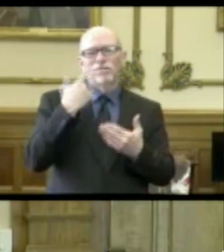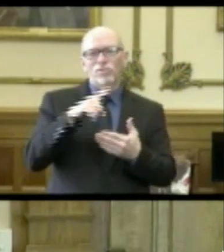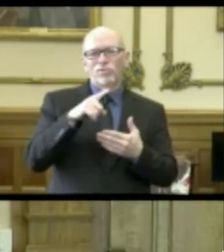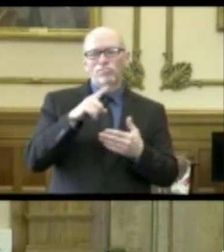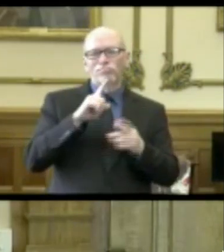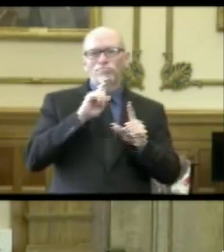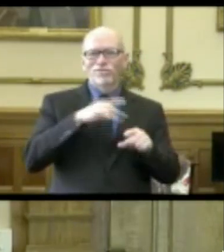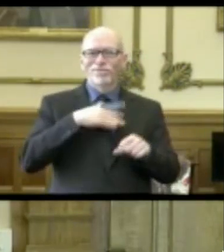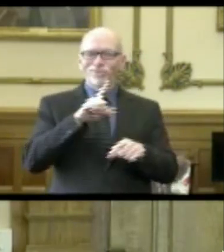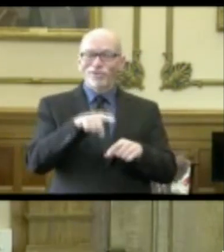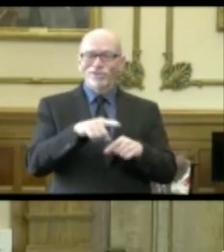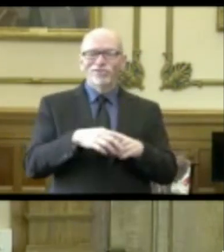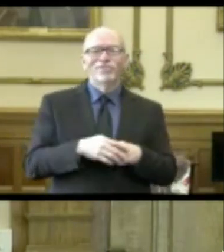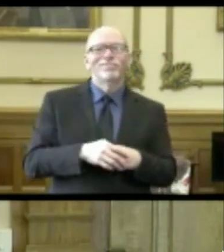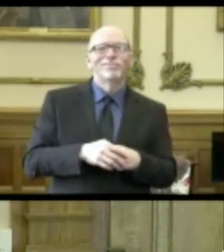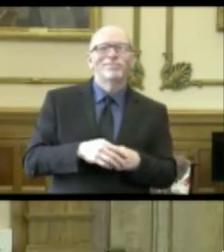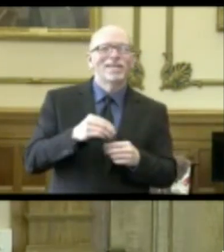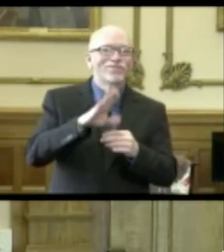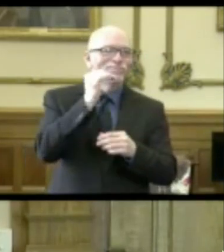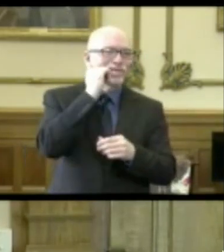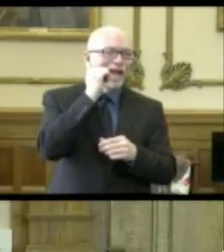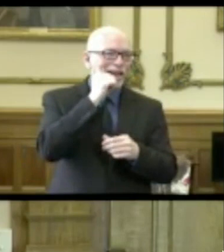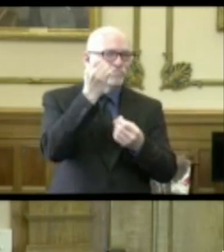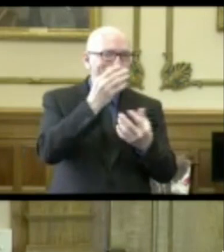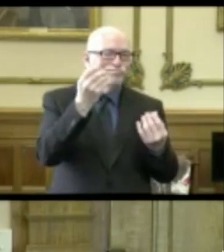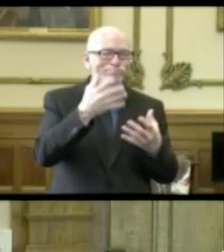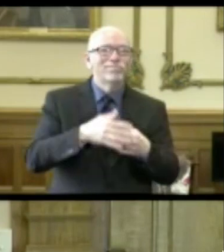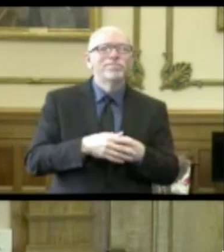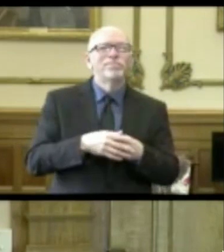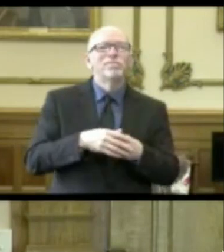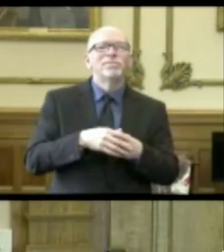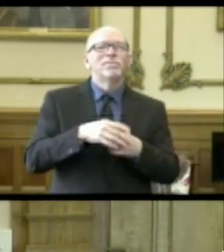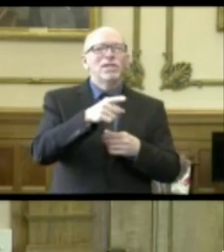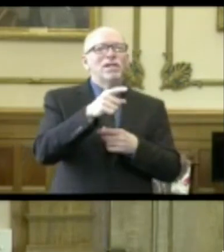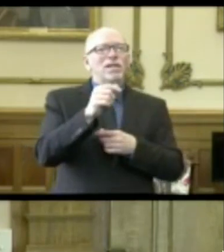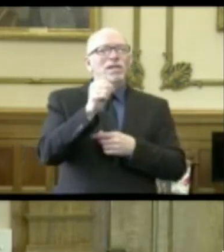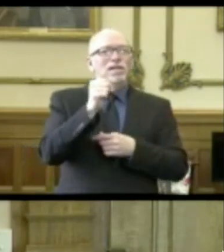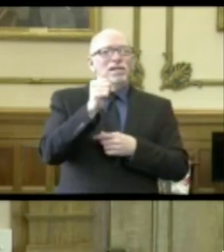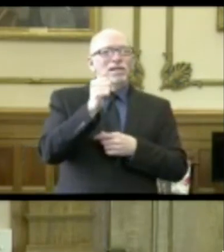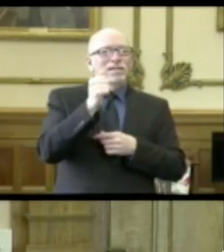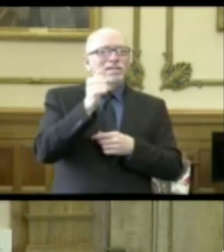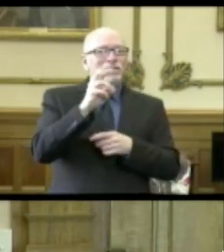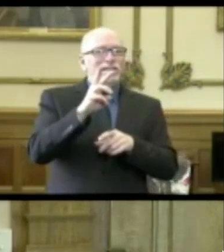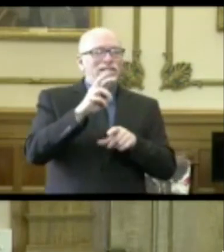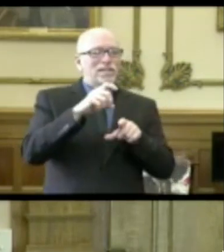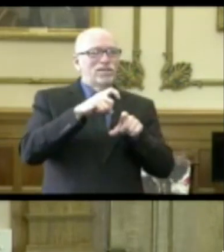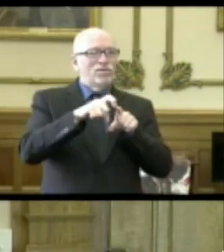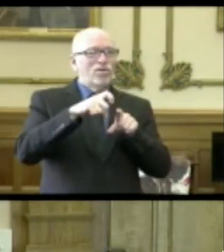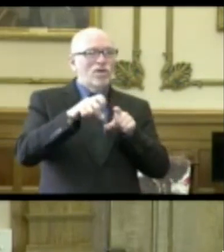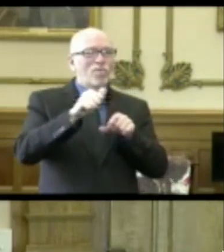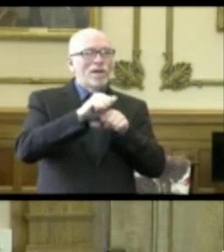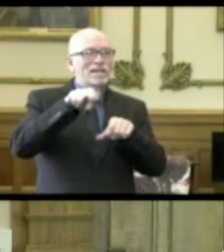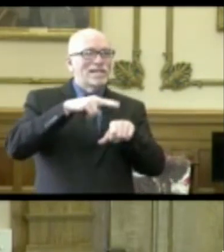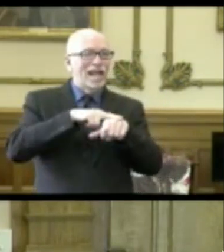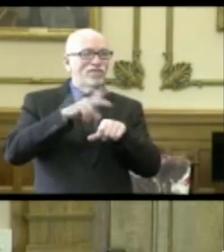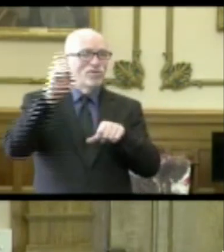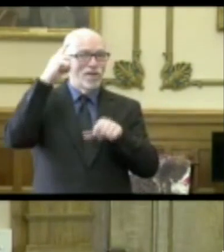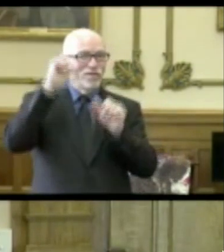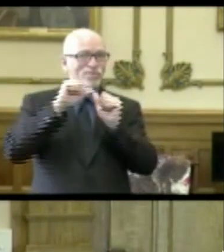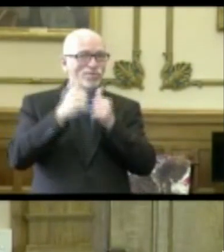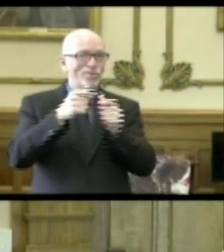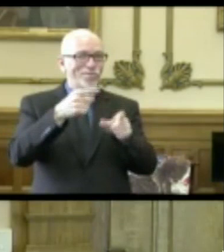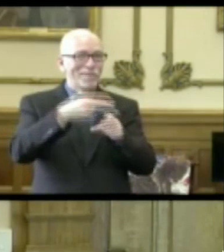taking my question and for these daily updates. Governor, in addition to the 16 calls you've been part of with the National Governors Association,